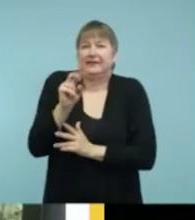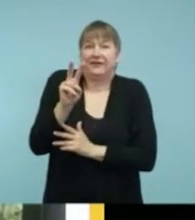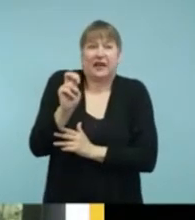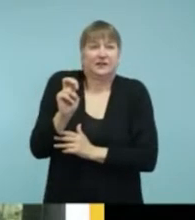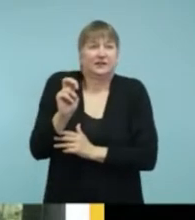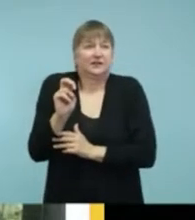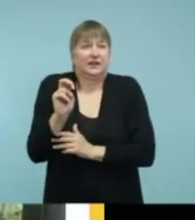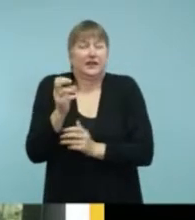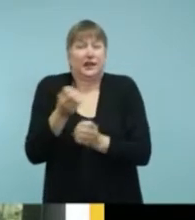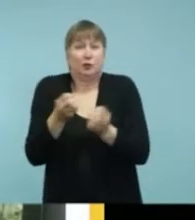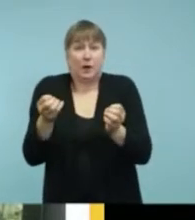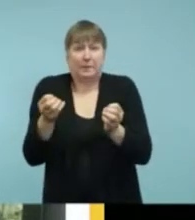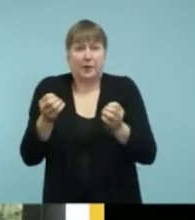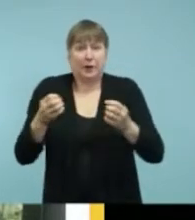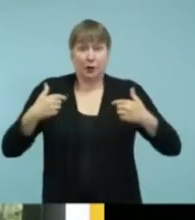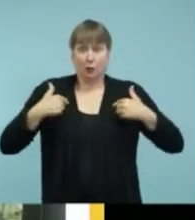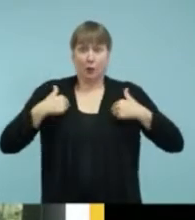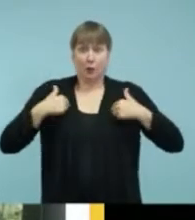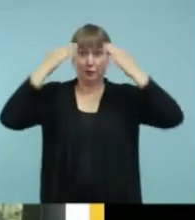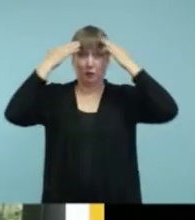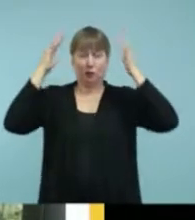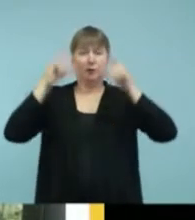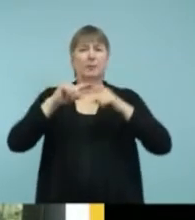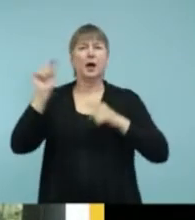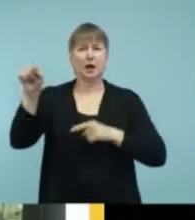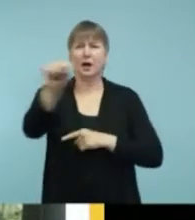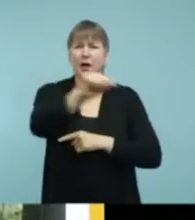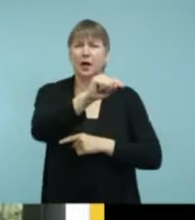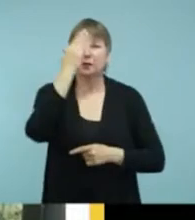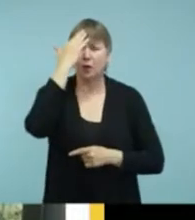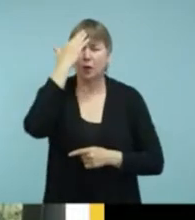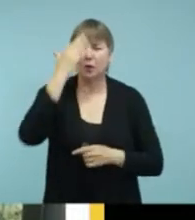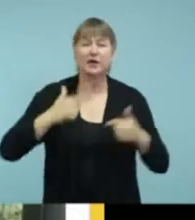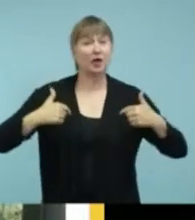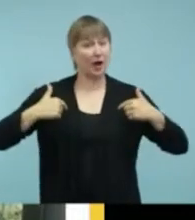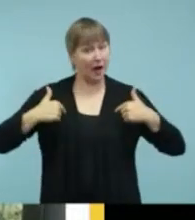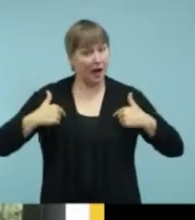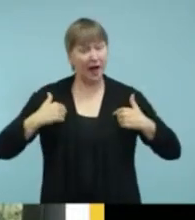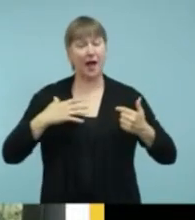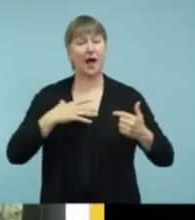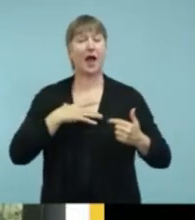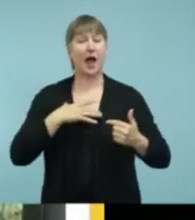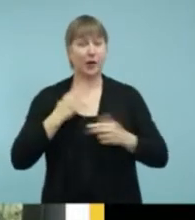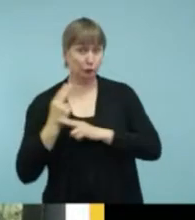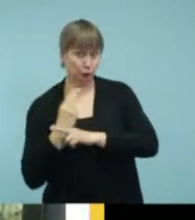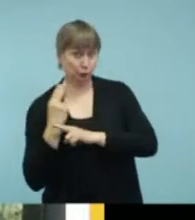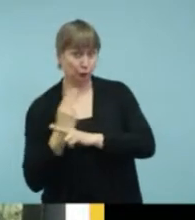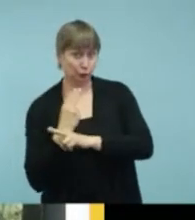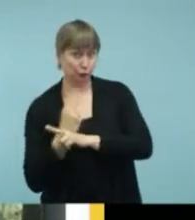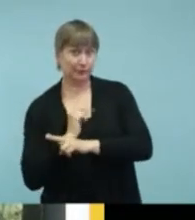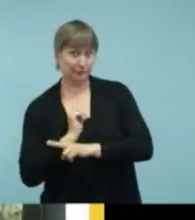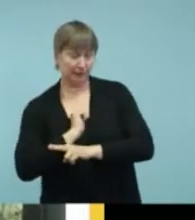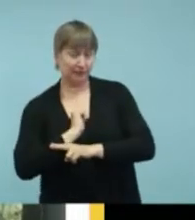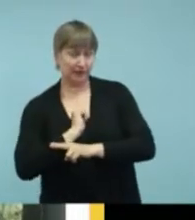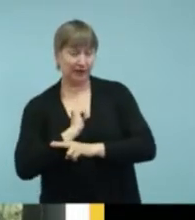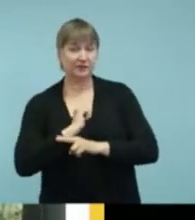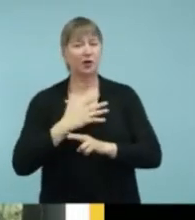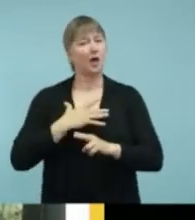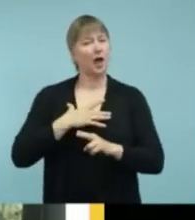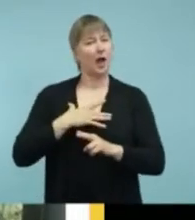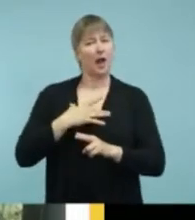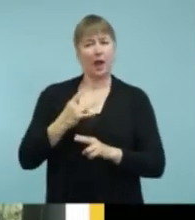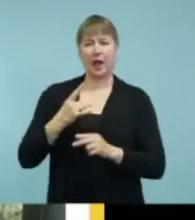And so, as a consumer, I love also teaching people about what, you know, what we're using every day.